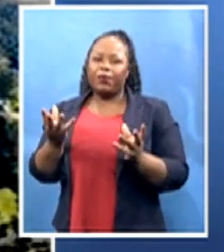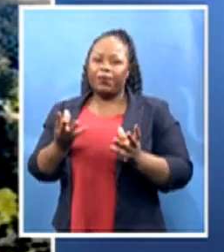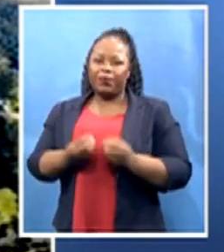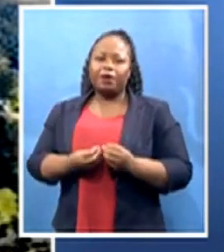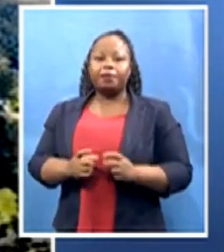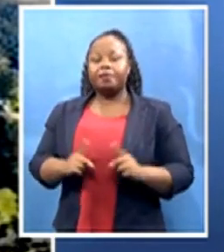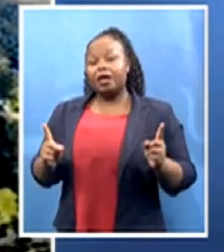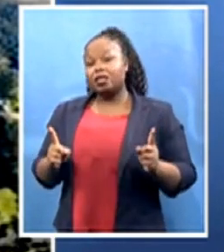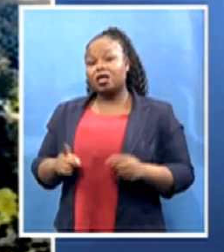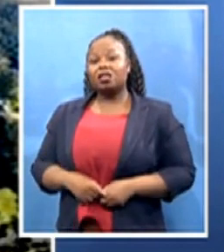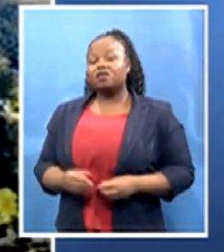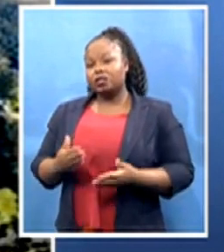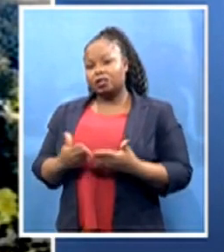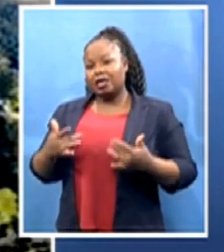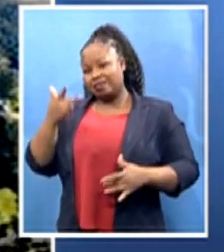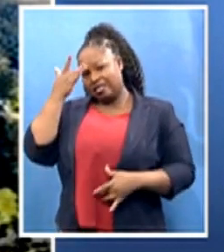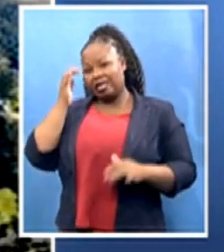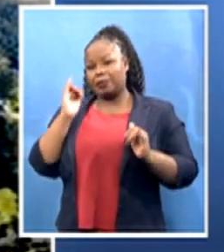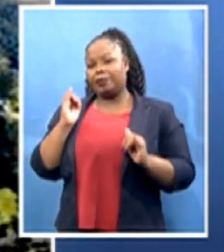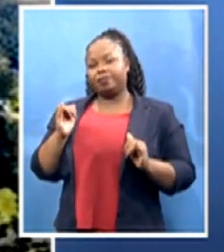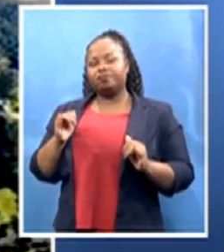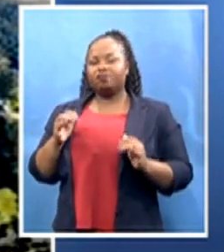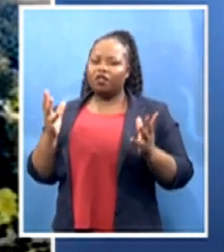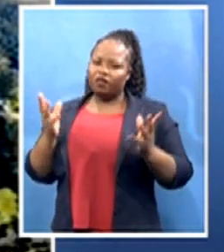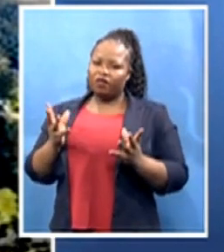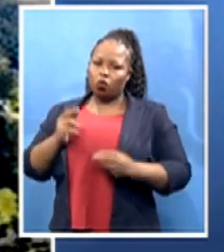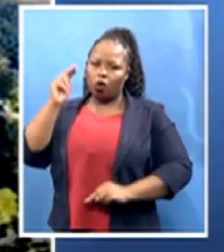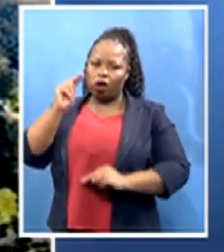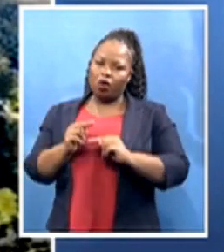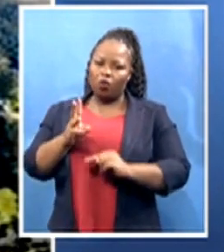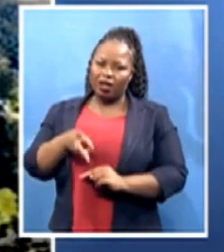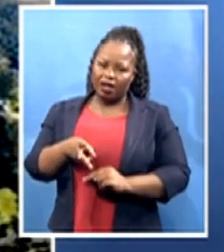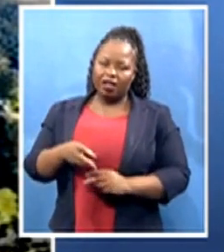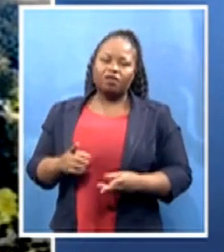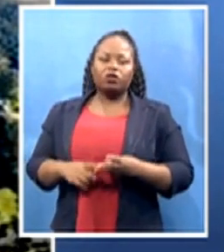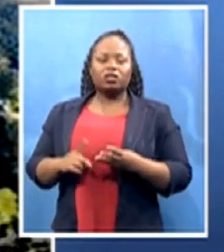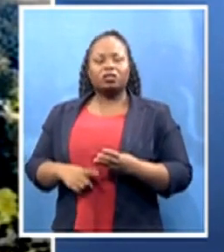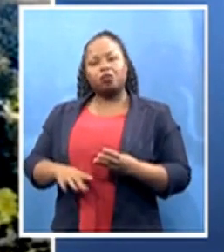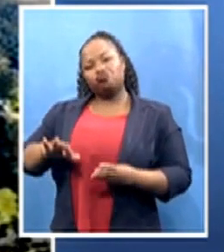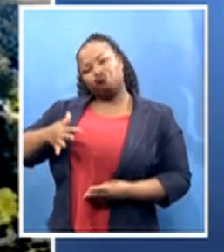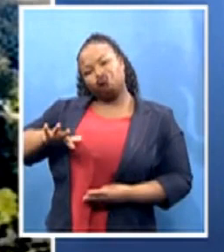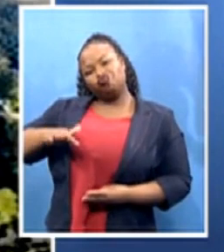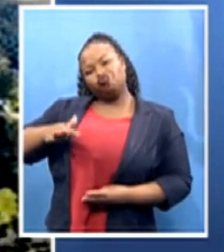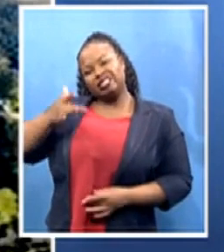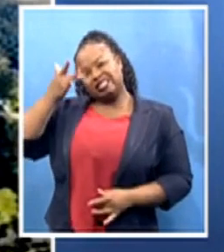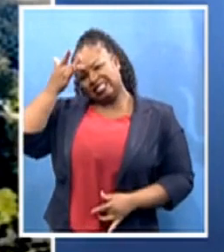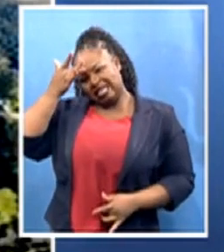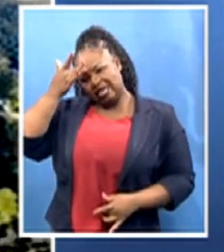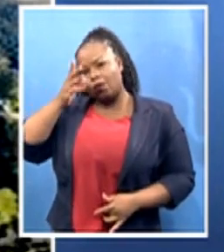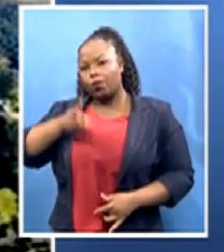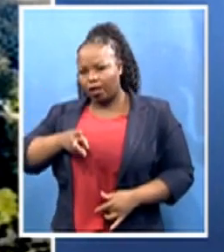And those that are likely to have mild disease and not severe disease, so they're unlikely to be hospitalized